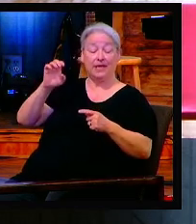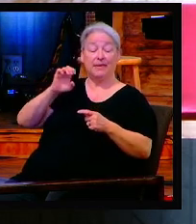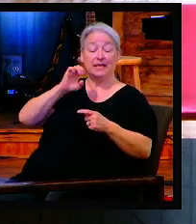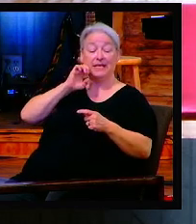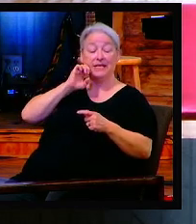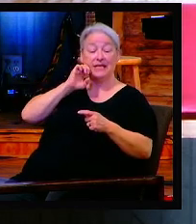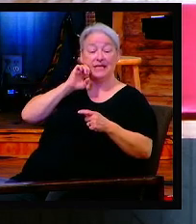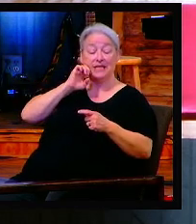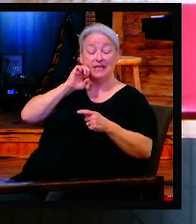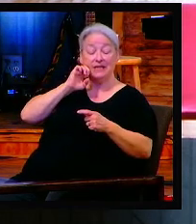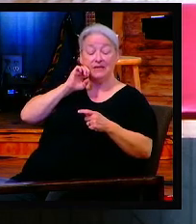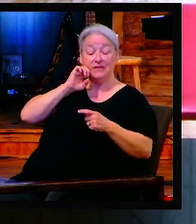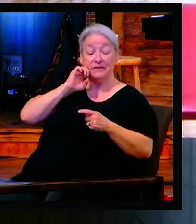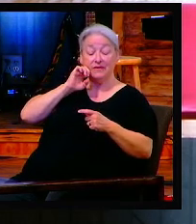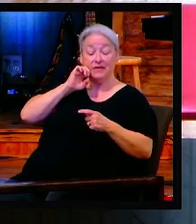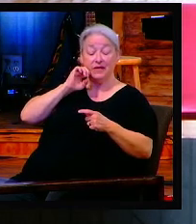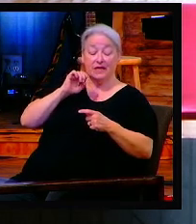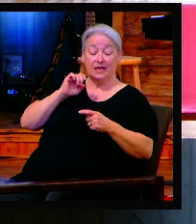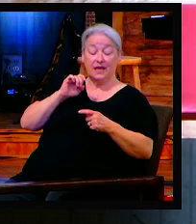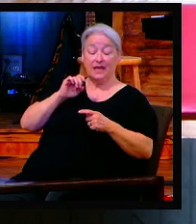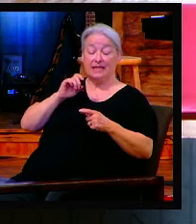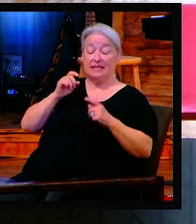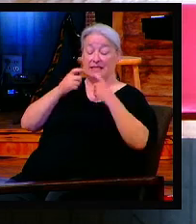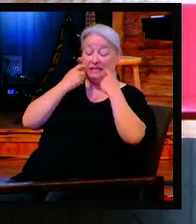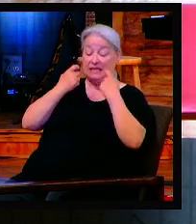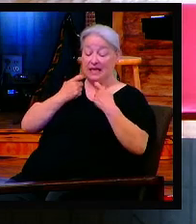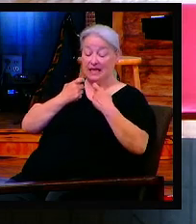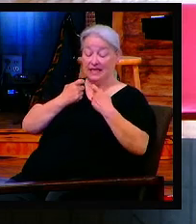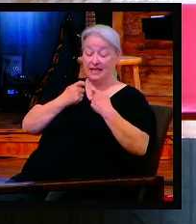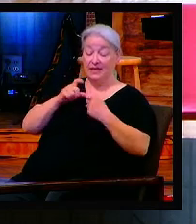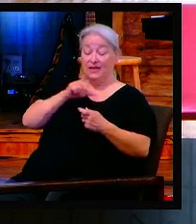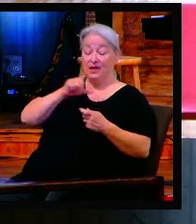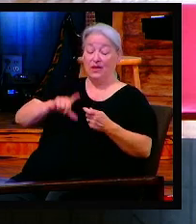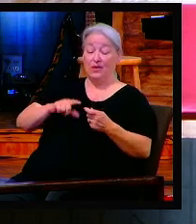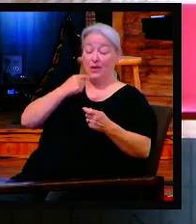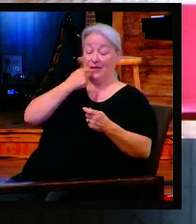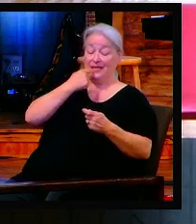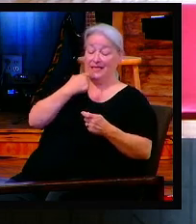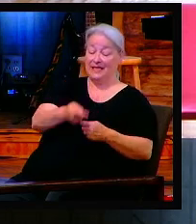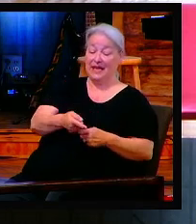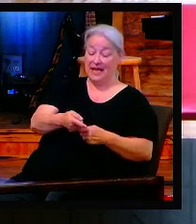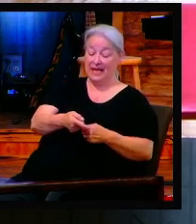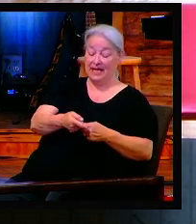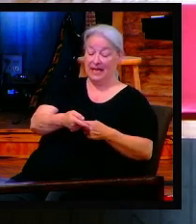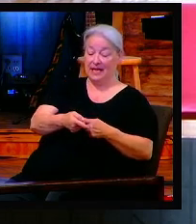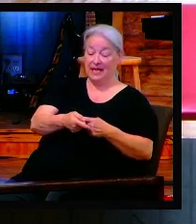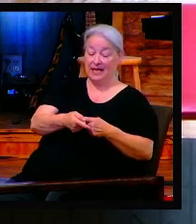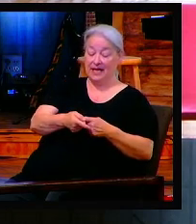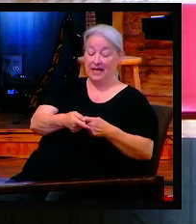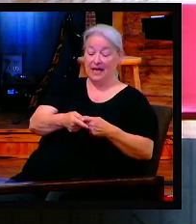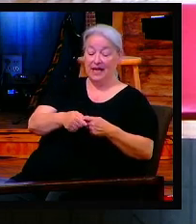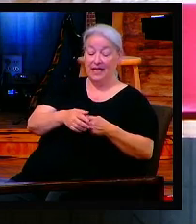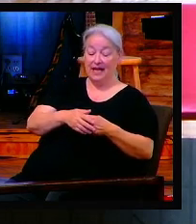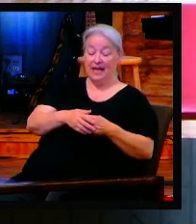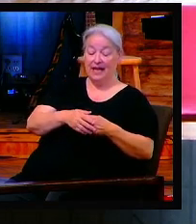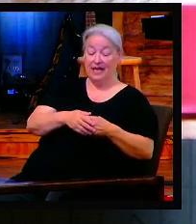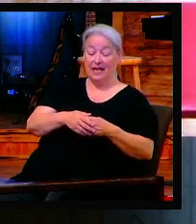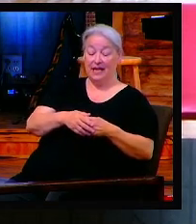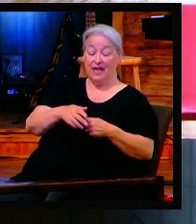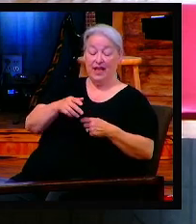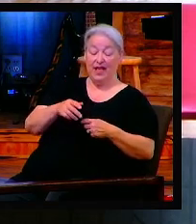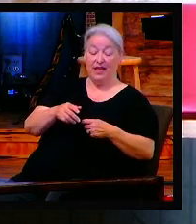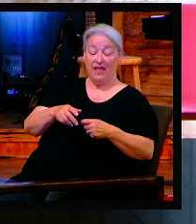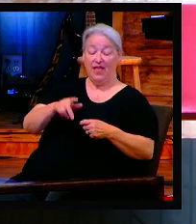is an evidence of sin. And they put it, the kingdom of darkness didn't even realize what they were doing. They put the crown of thorns on the king of kings,